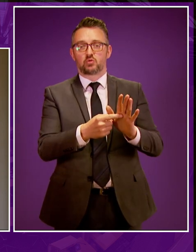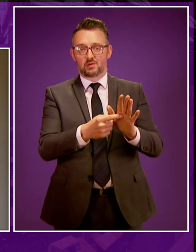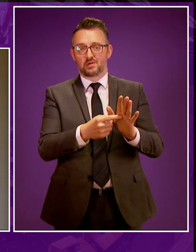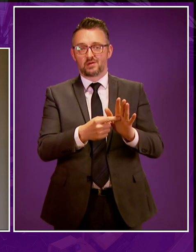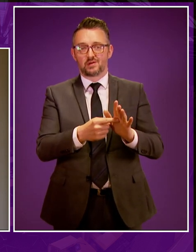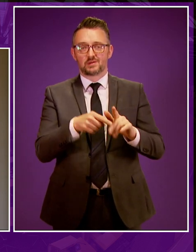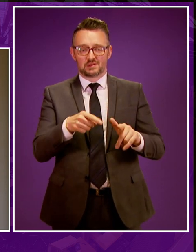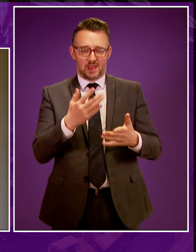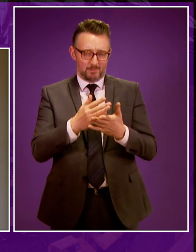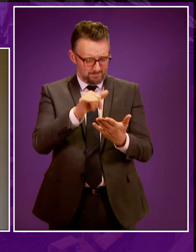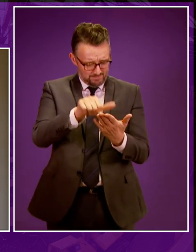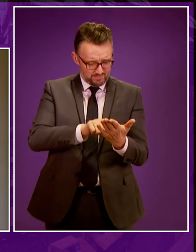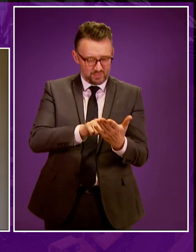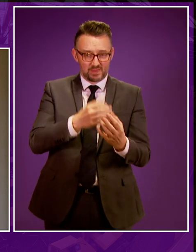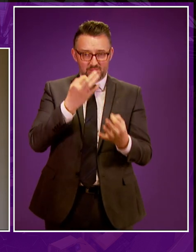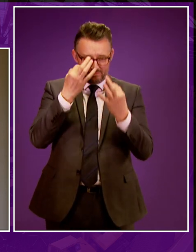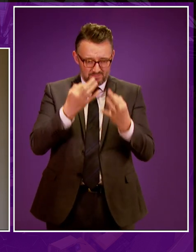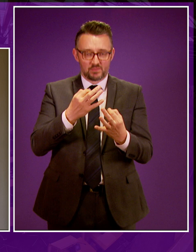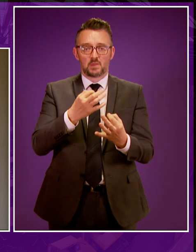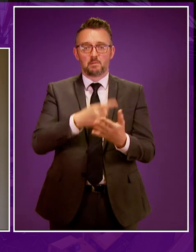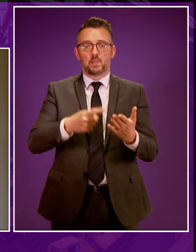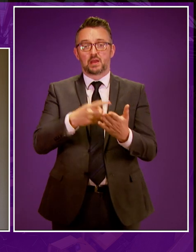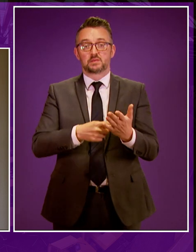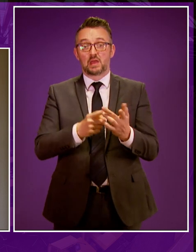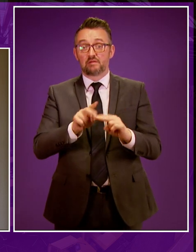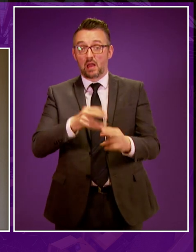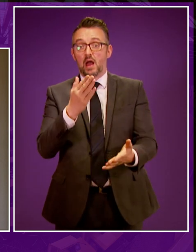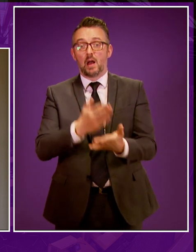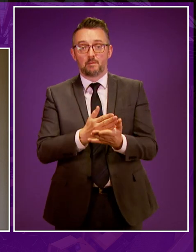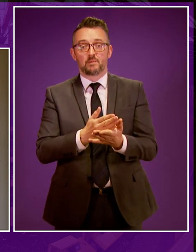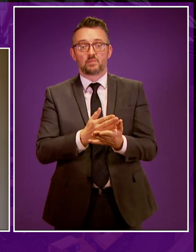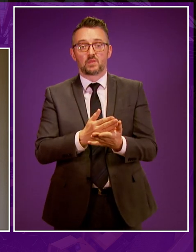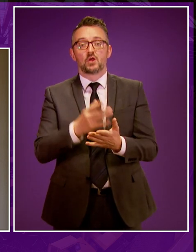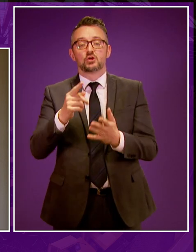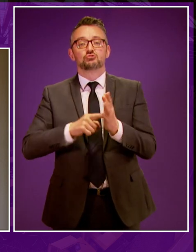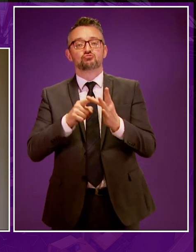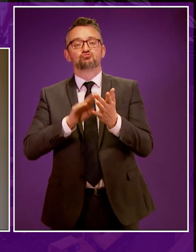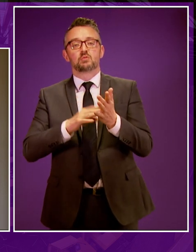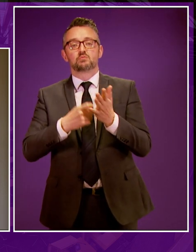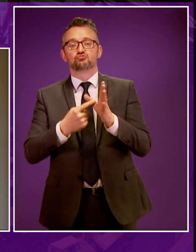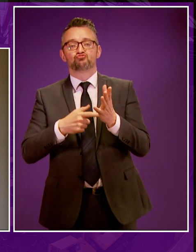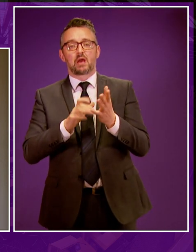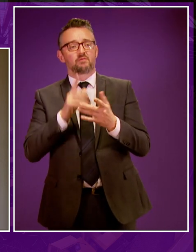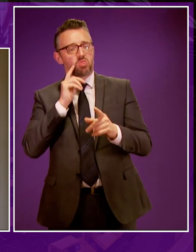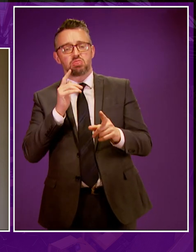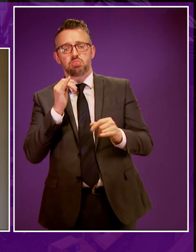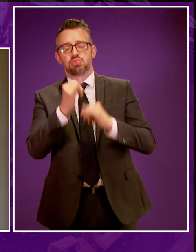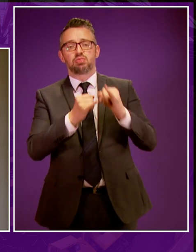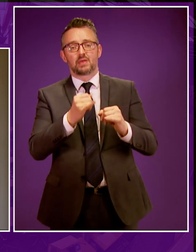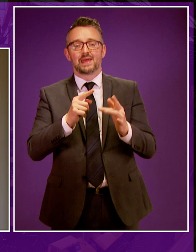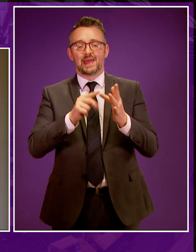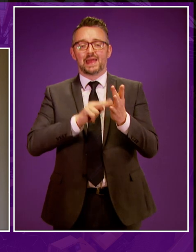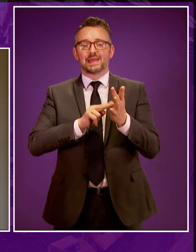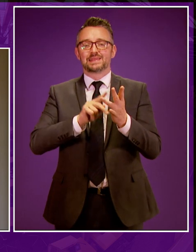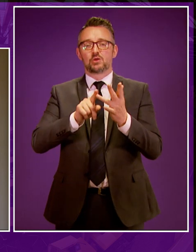that that is as tight as possible. If you do that, you'll incur the wrath of Jim Ratcliffe, you'll incur the wrath of